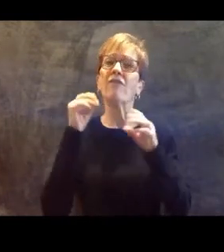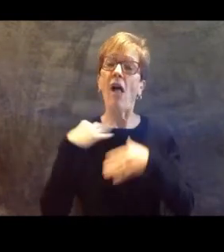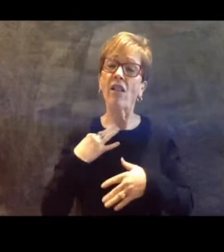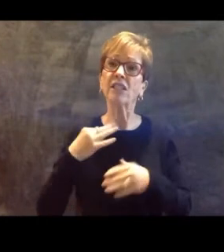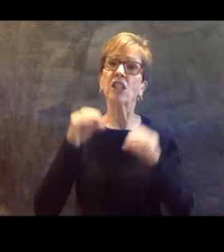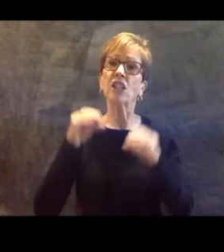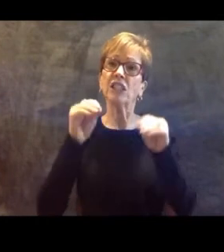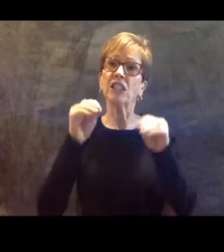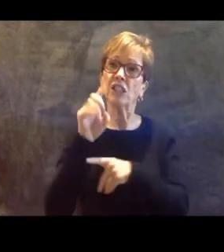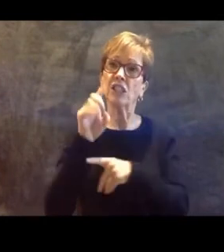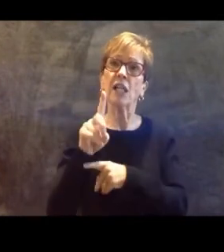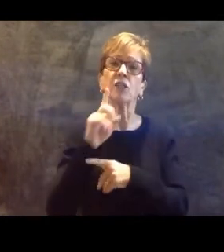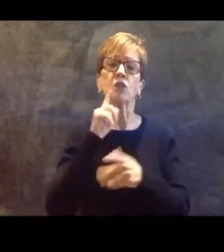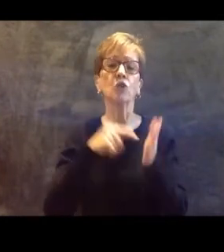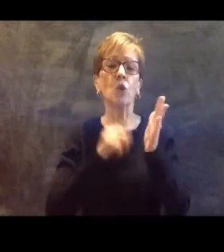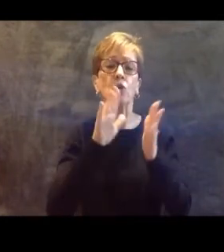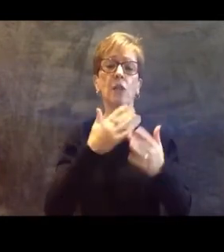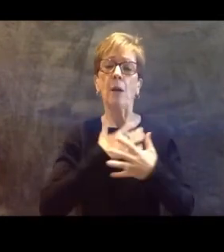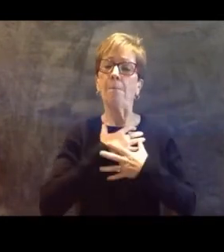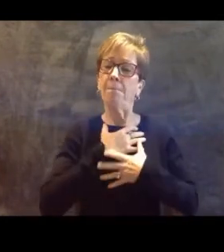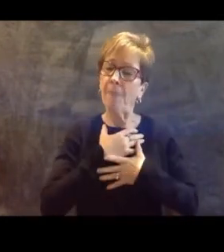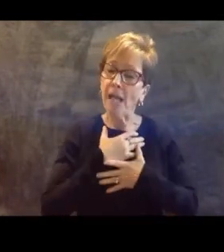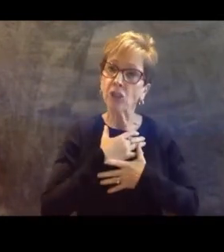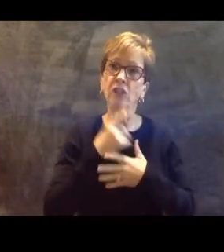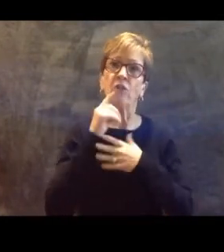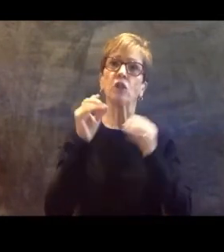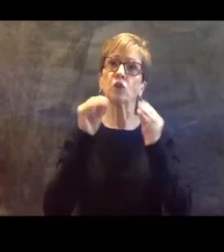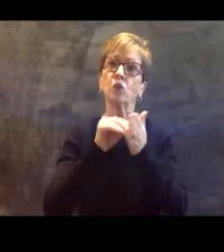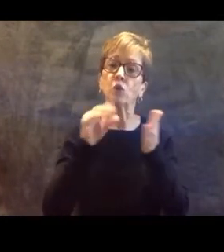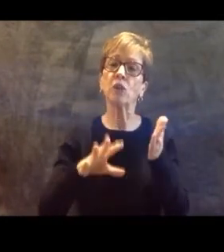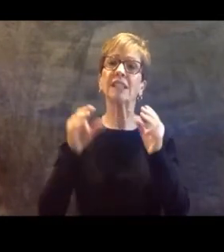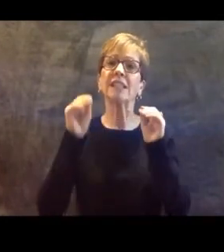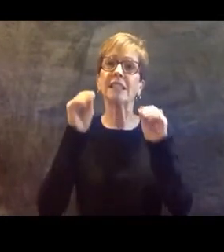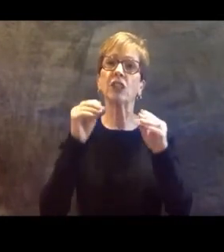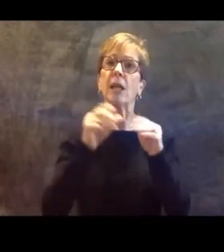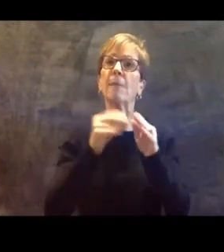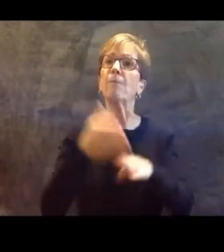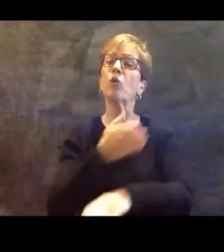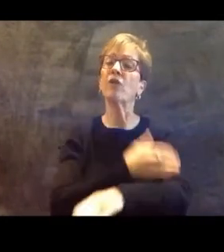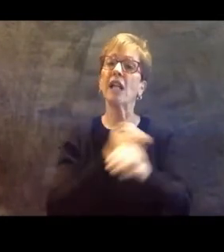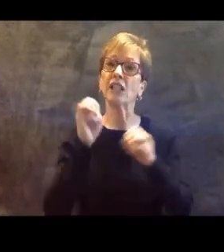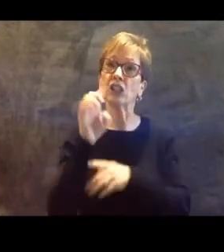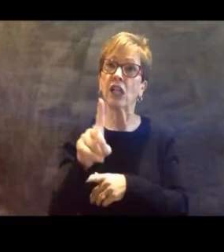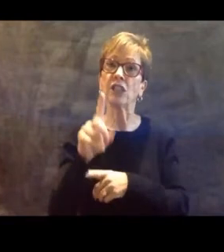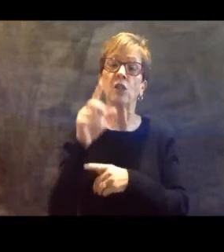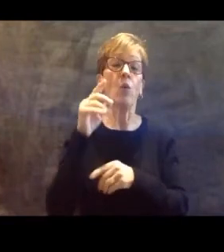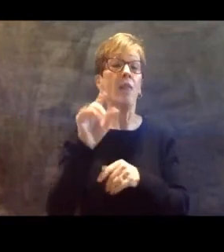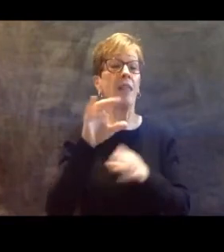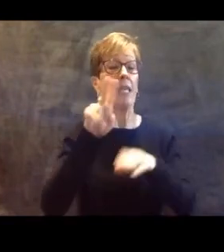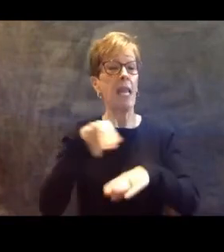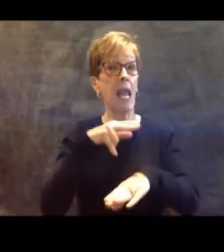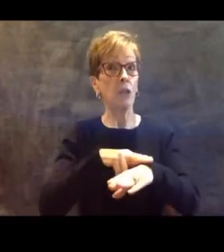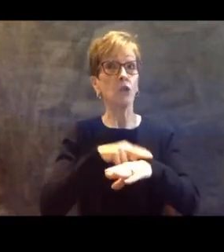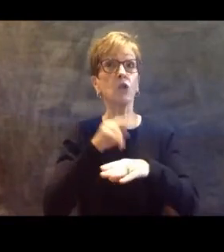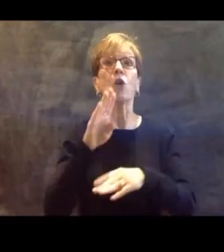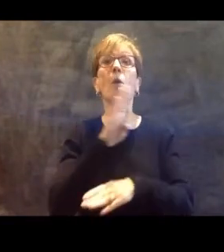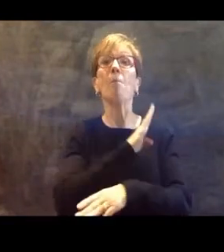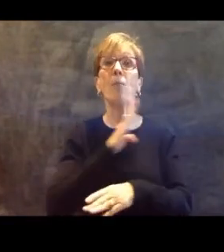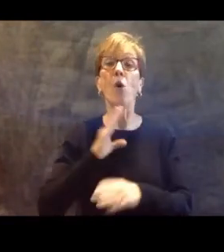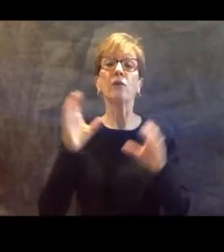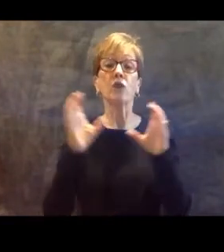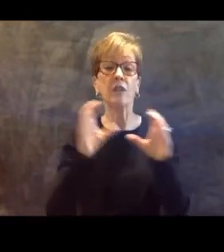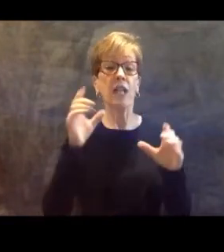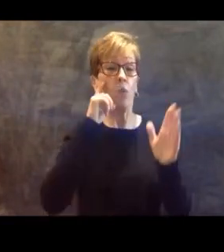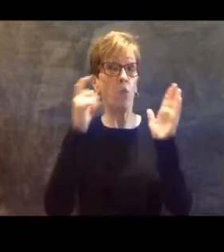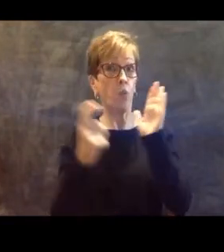for students and their commitment to improve education. And whereas the national board certification recognized as the